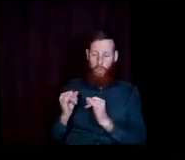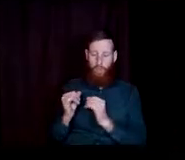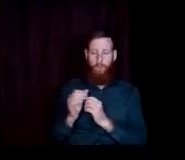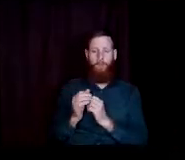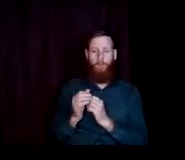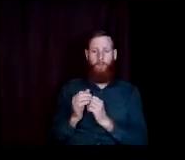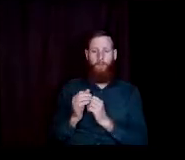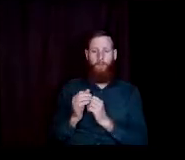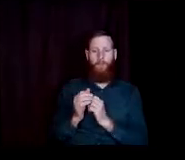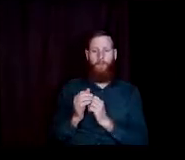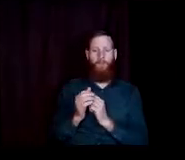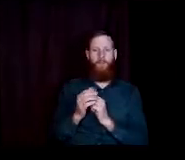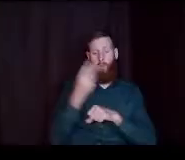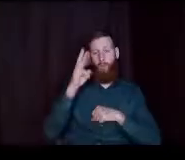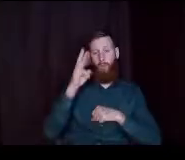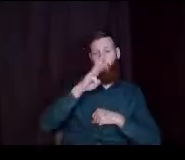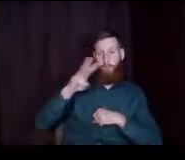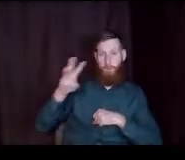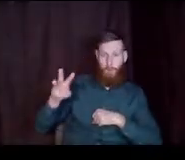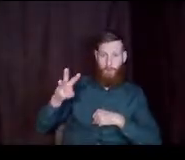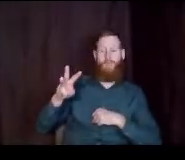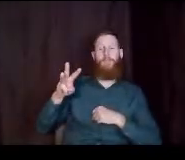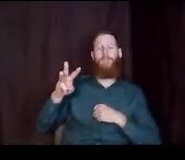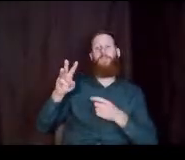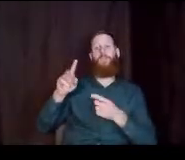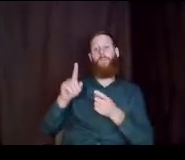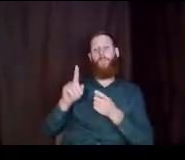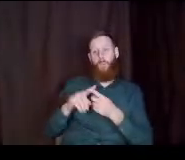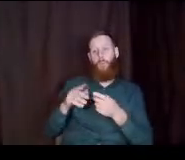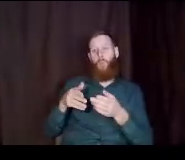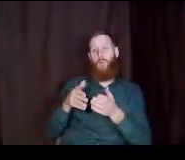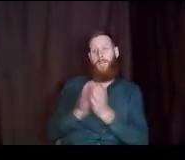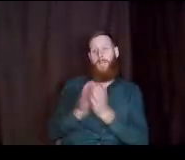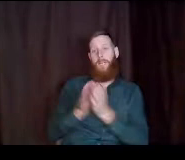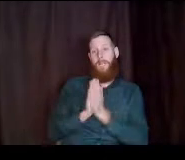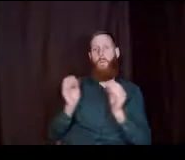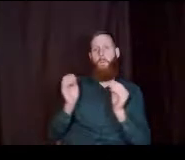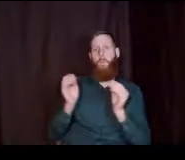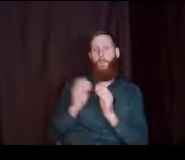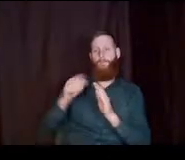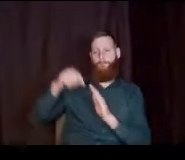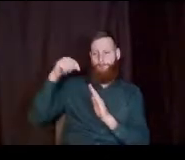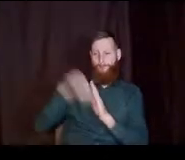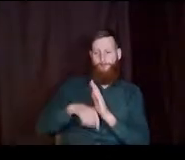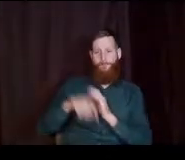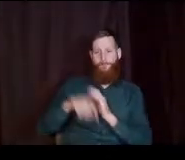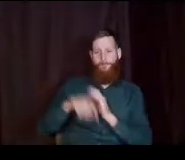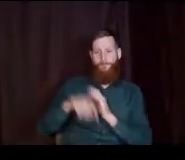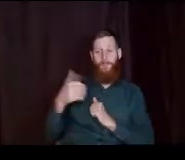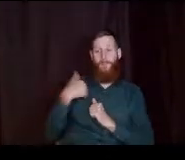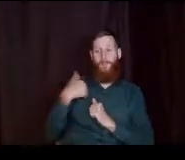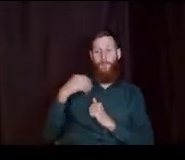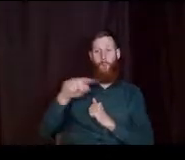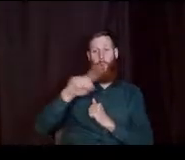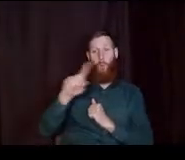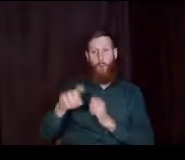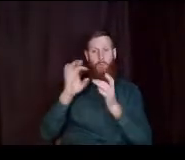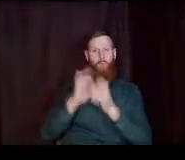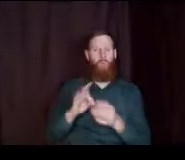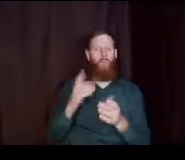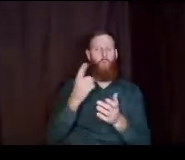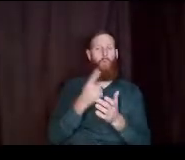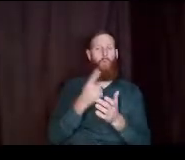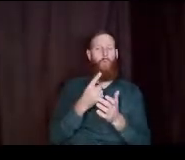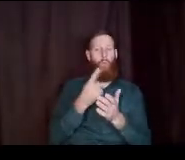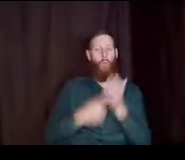FAFSA website in order to ask more in depth questions. If you have a question about what they're asking on the application.